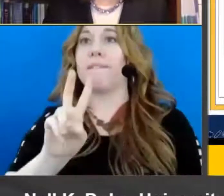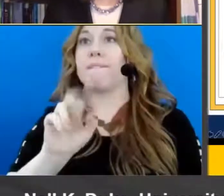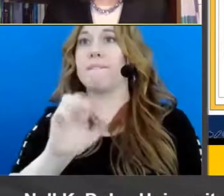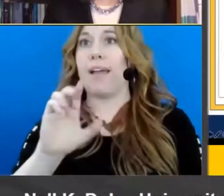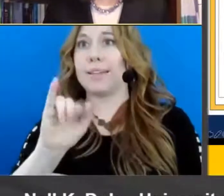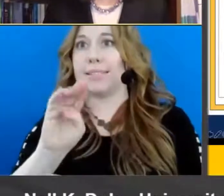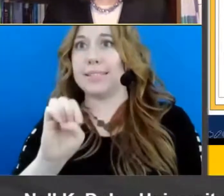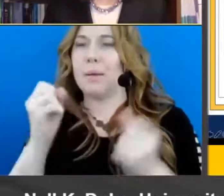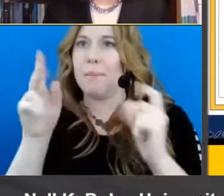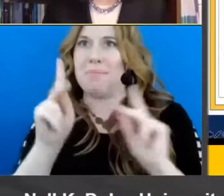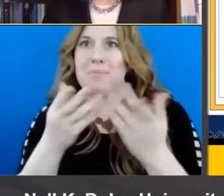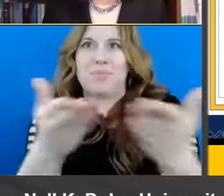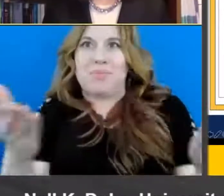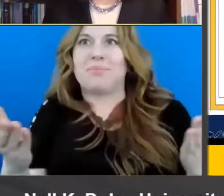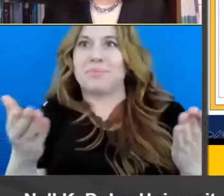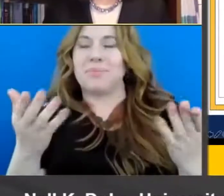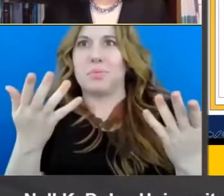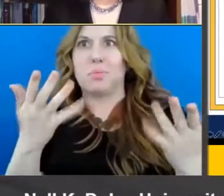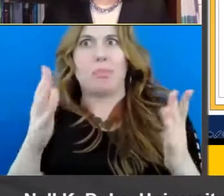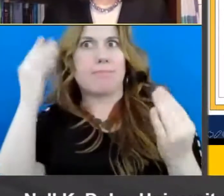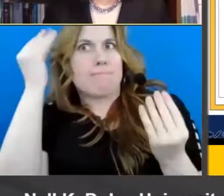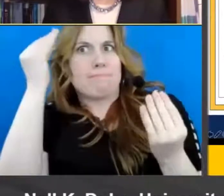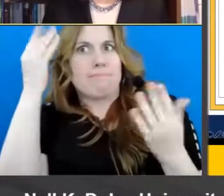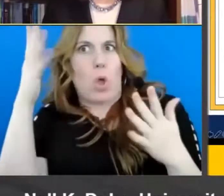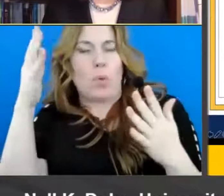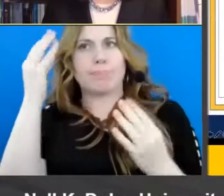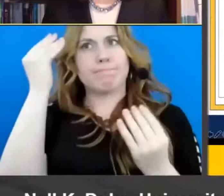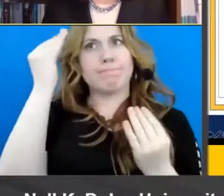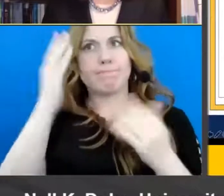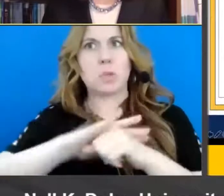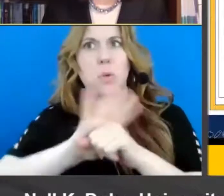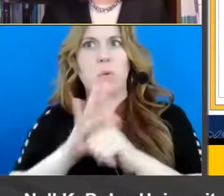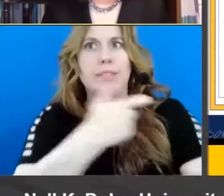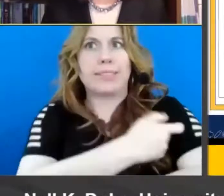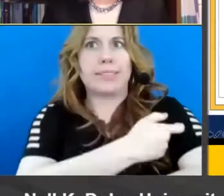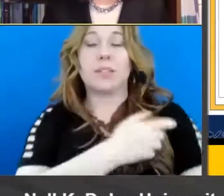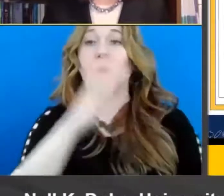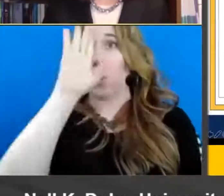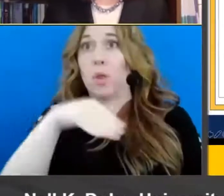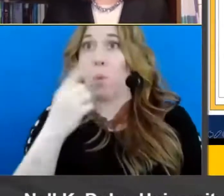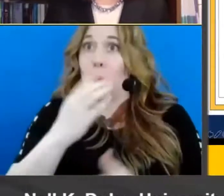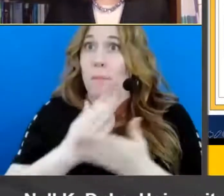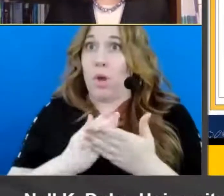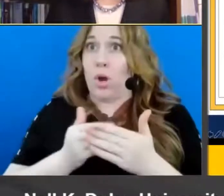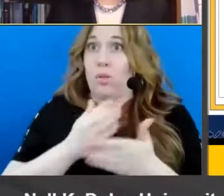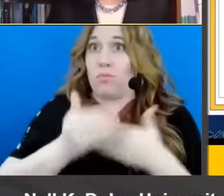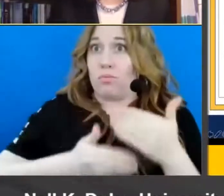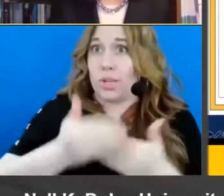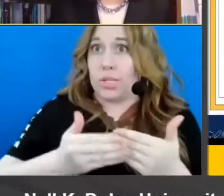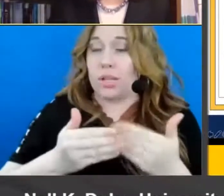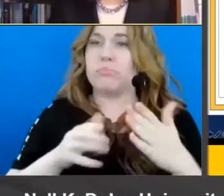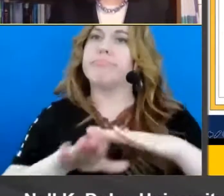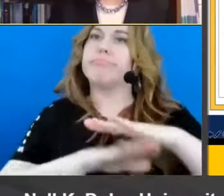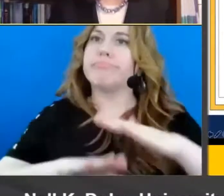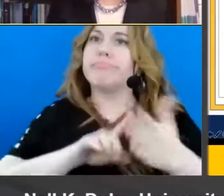on this webinar probably have been thinking about of late. We know that one part of that process is basic research that's research